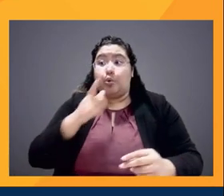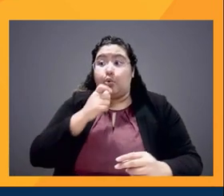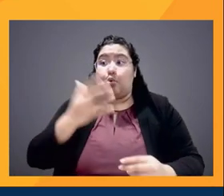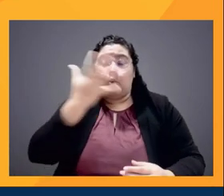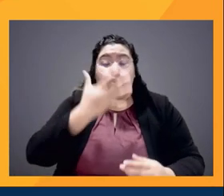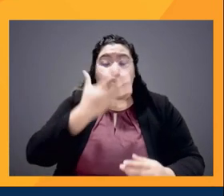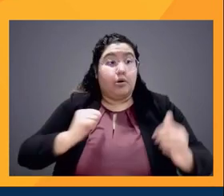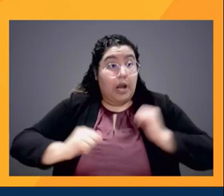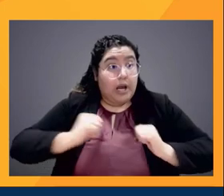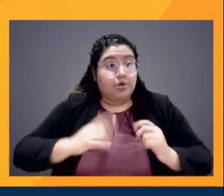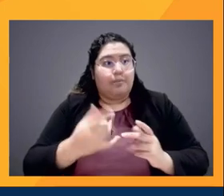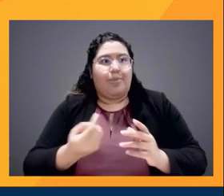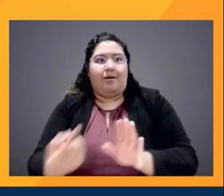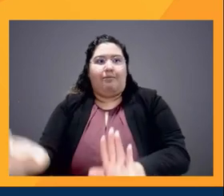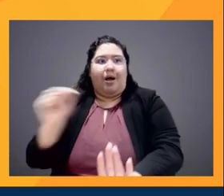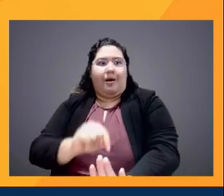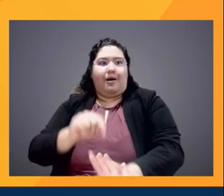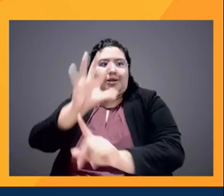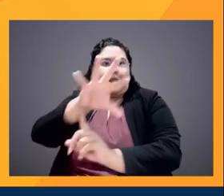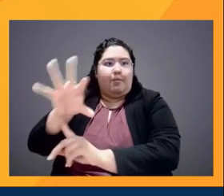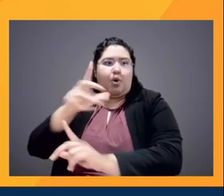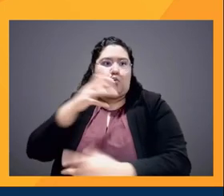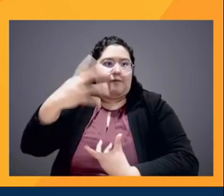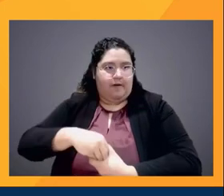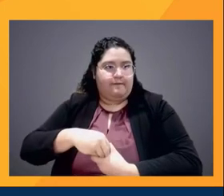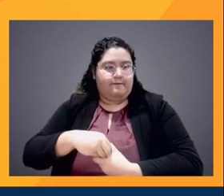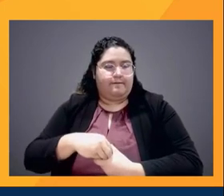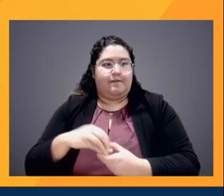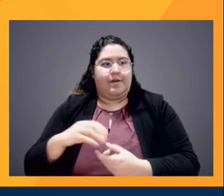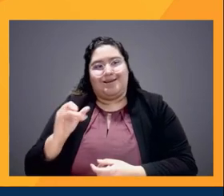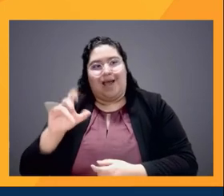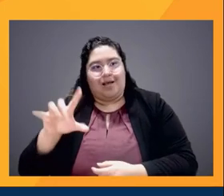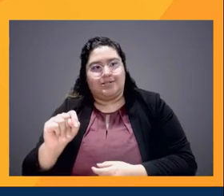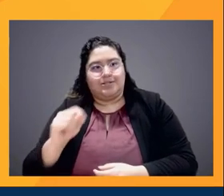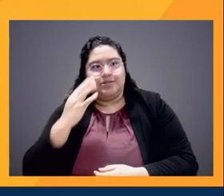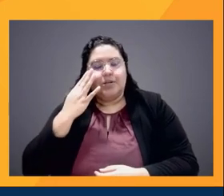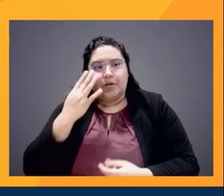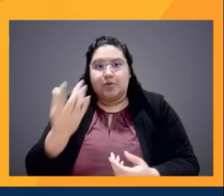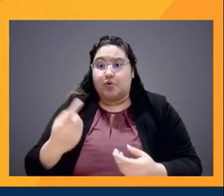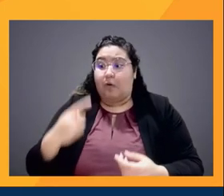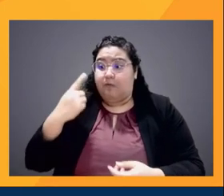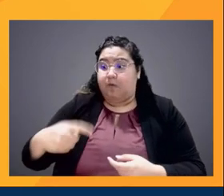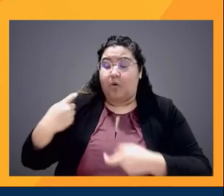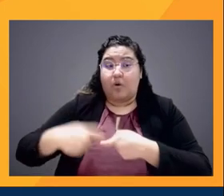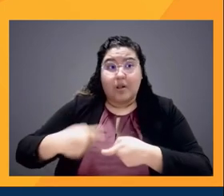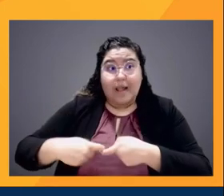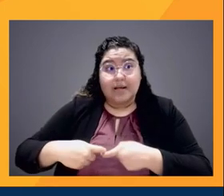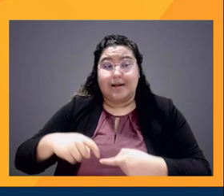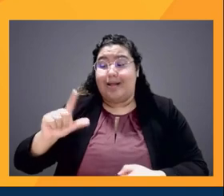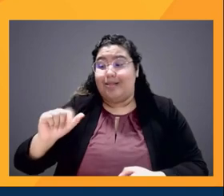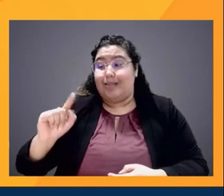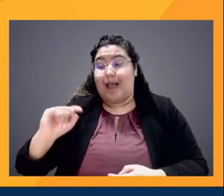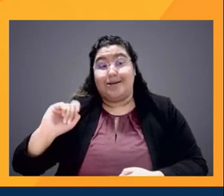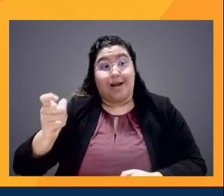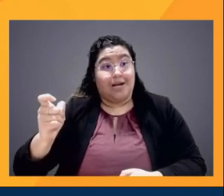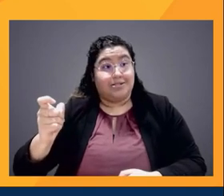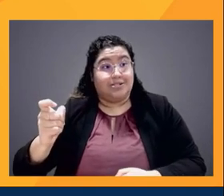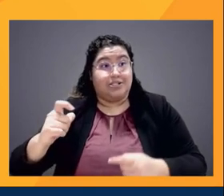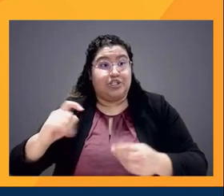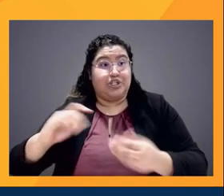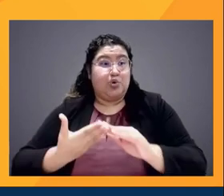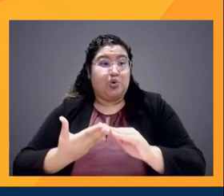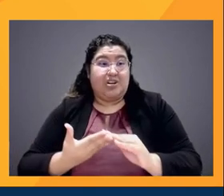the numbers for Latinos, for the Latinx community, it's pretty stagnant. So it's really disheartening